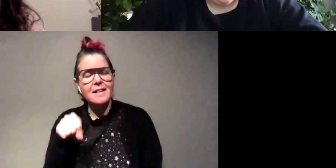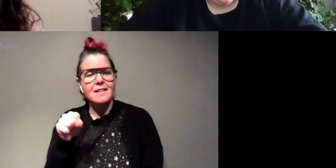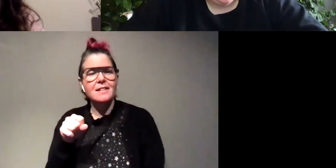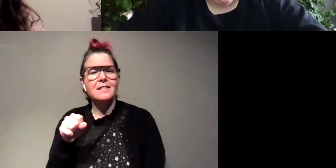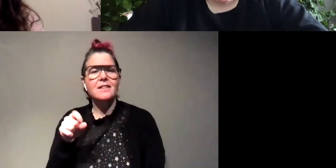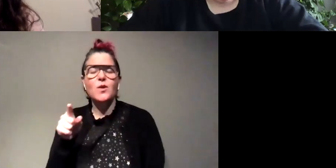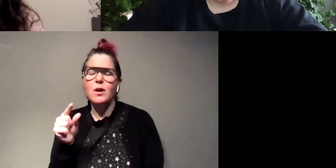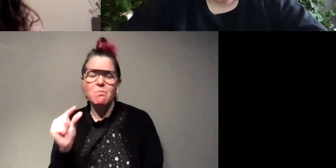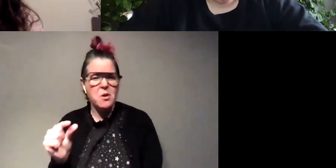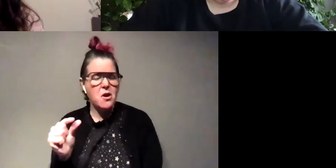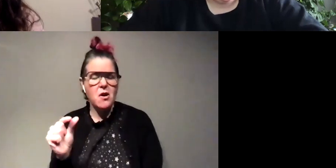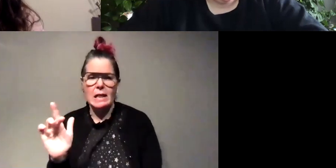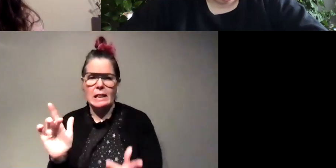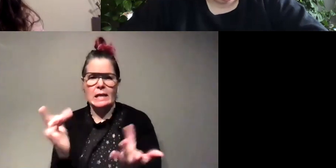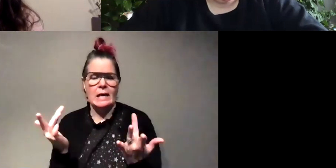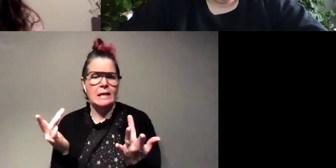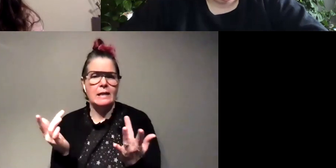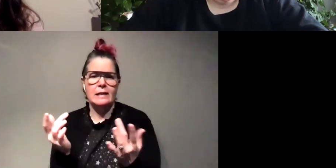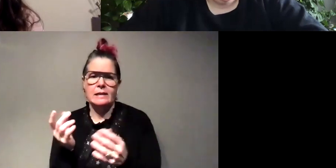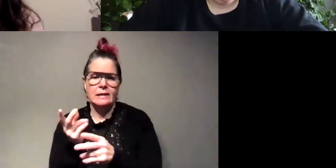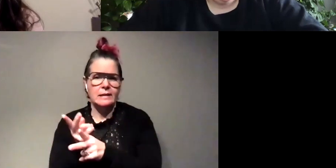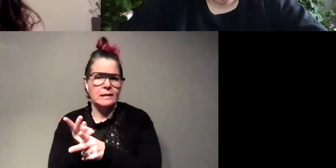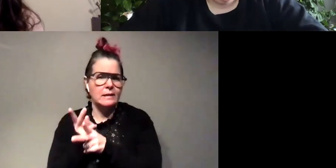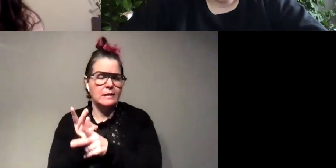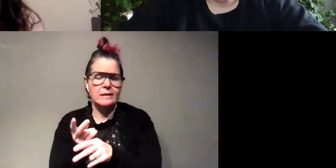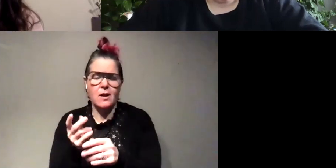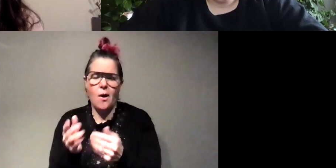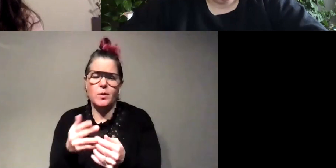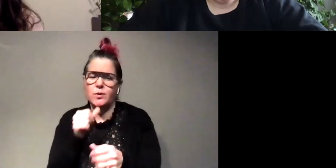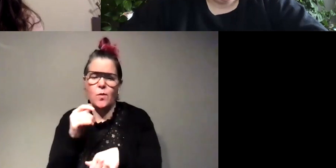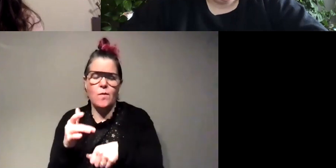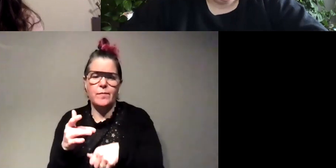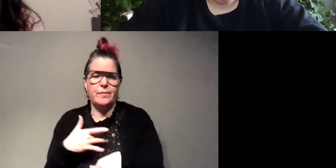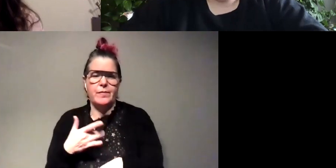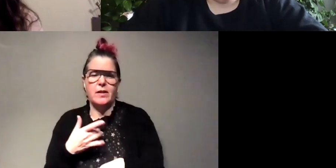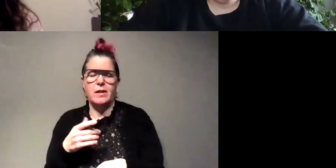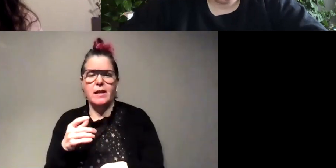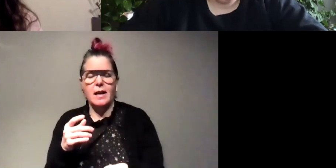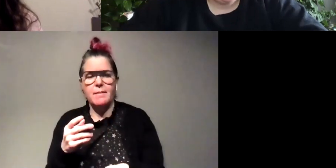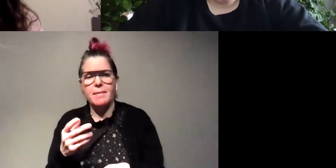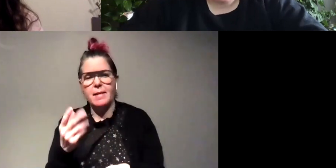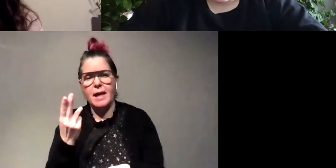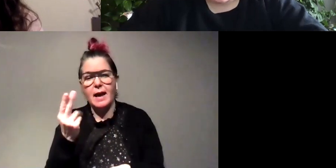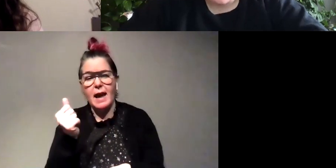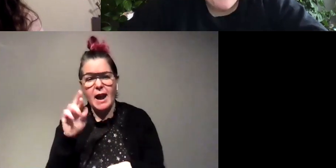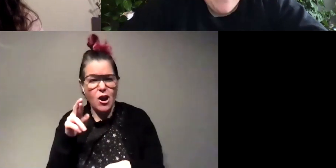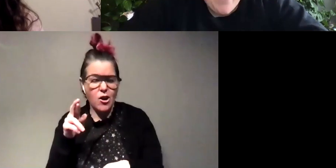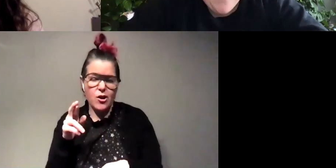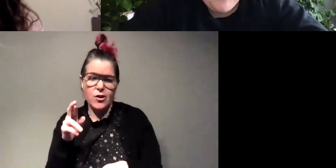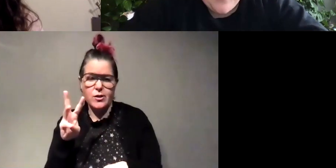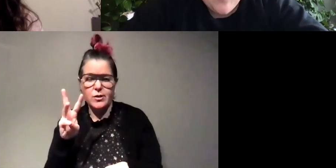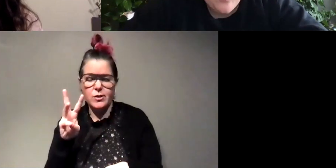so small and light that you almost don't even feel them but yeah maybe like a whisker a little hair running across your hand cool